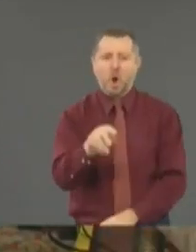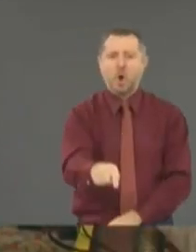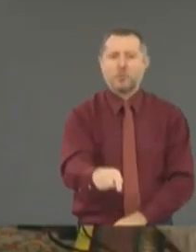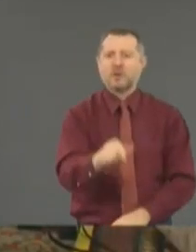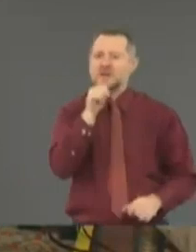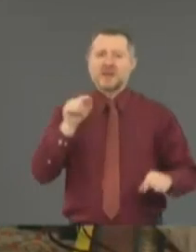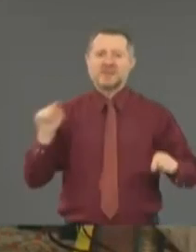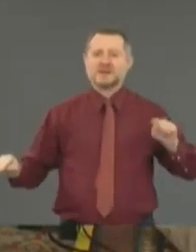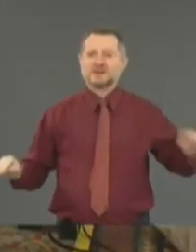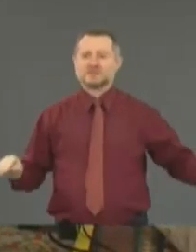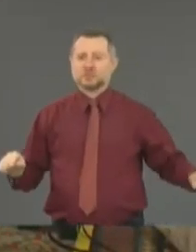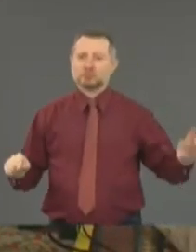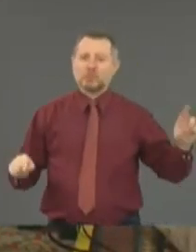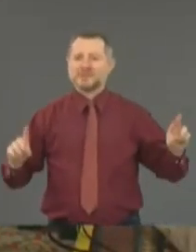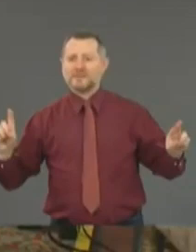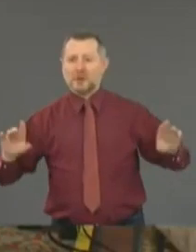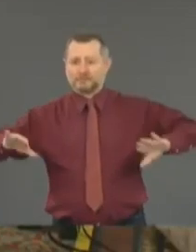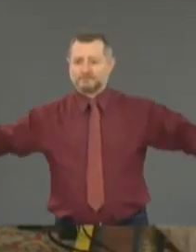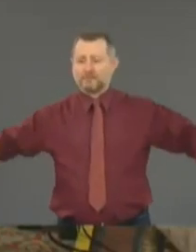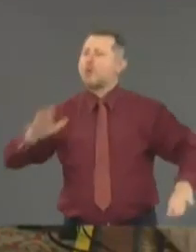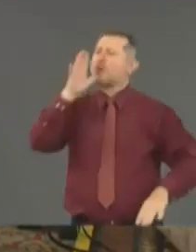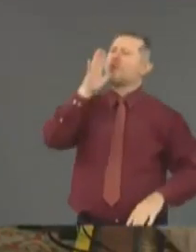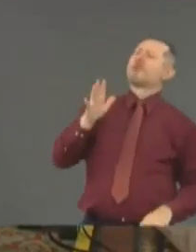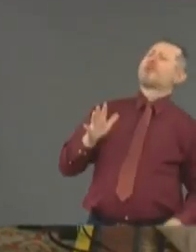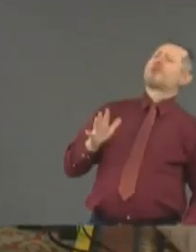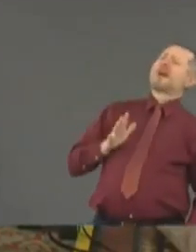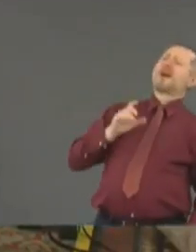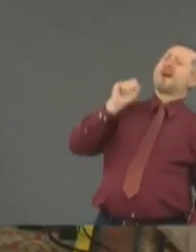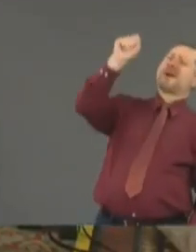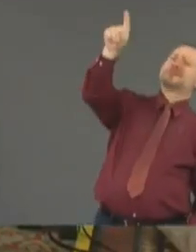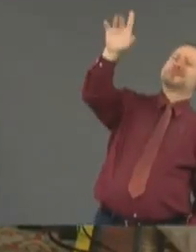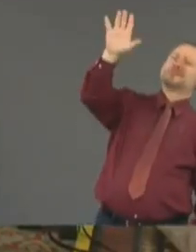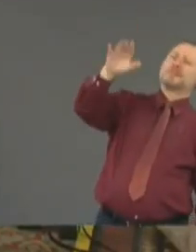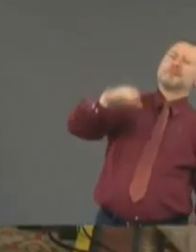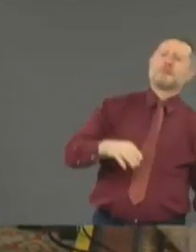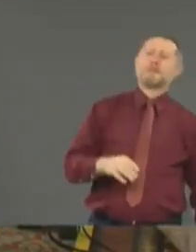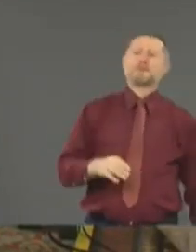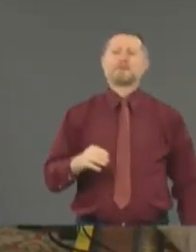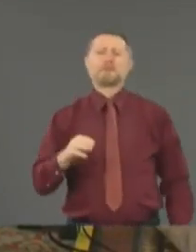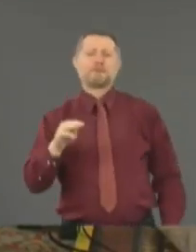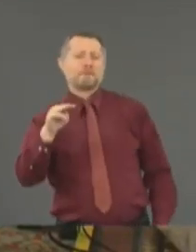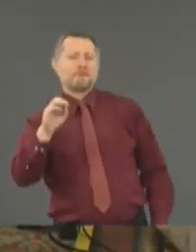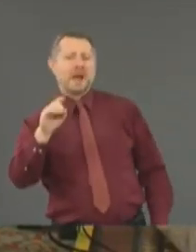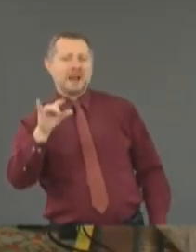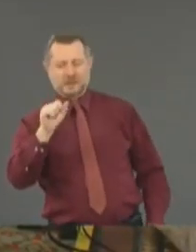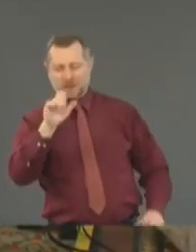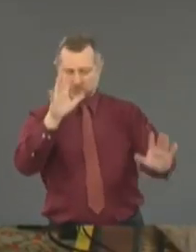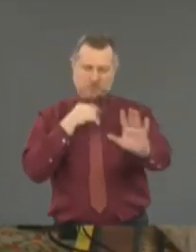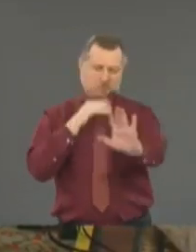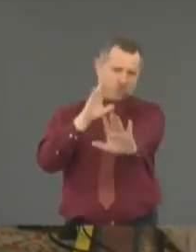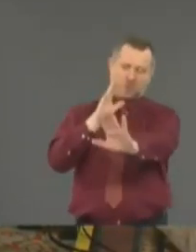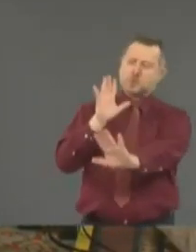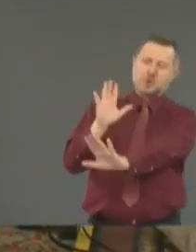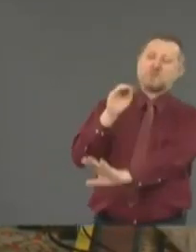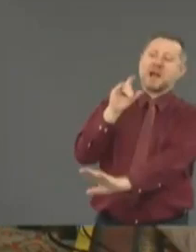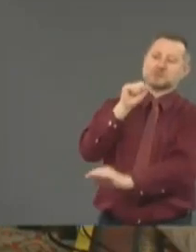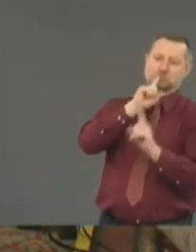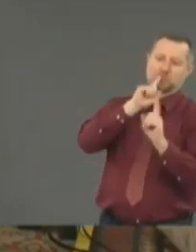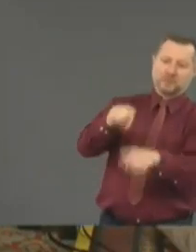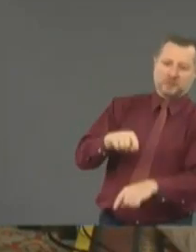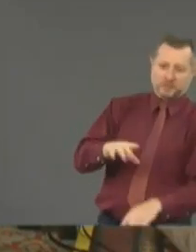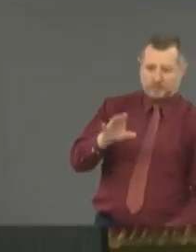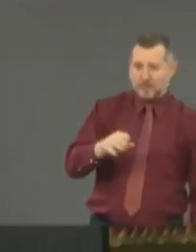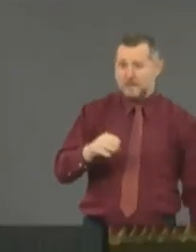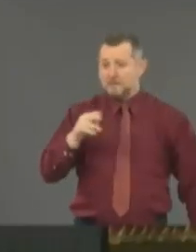Penal Law 140.25, Subdivision 1, applies to stores. It applies directly to